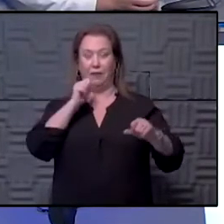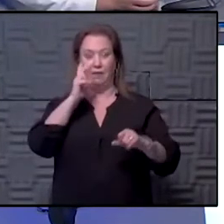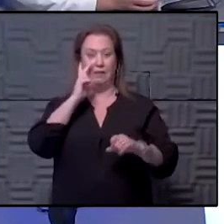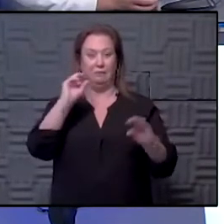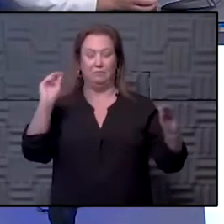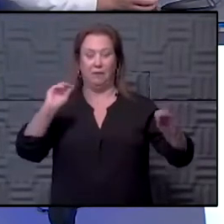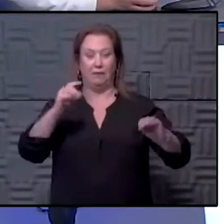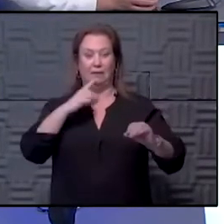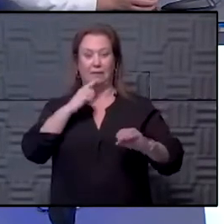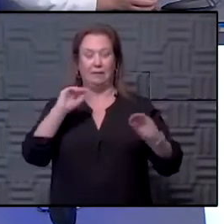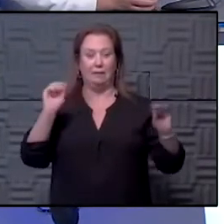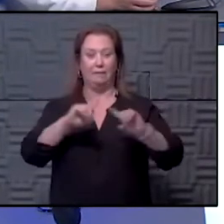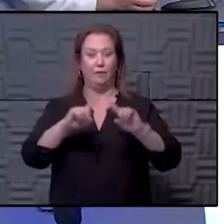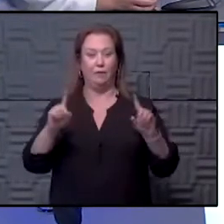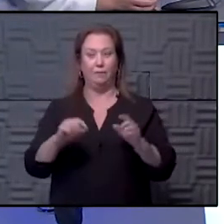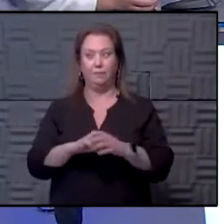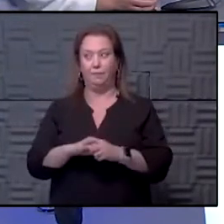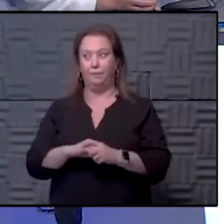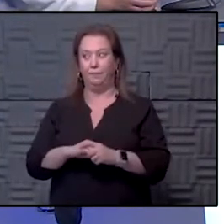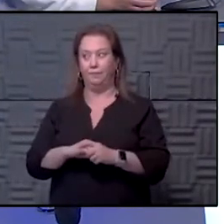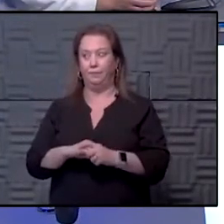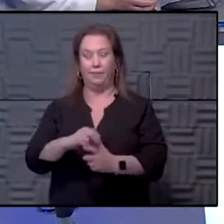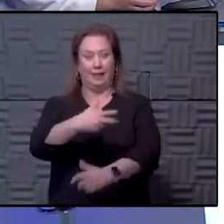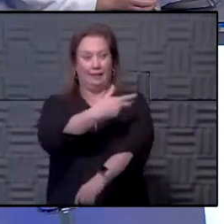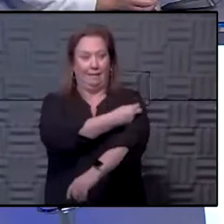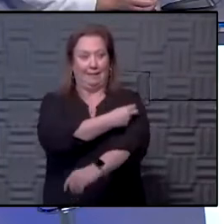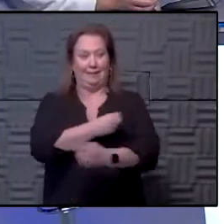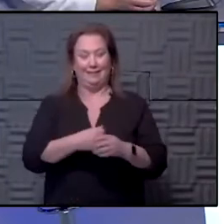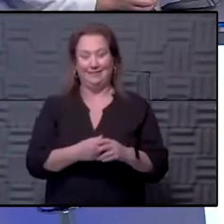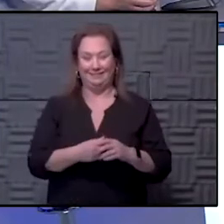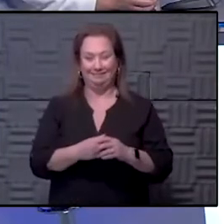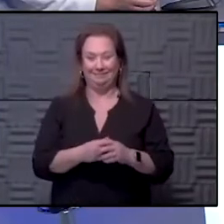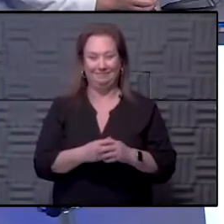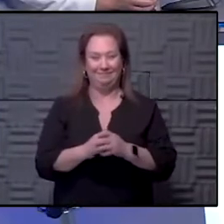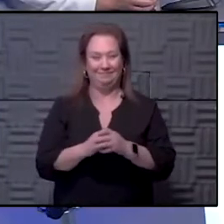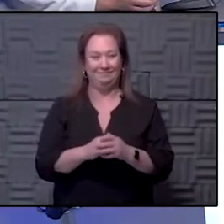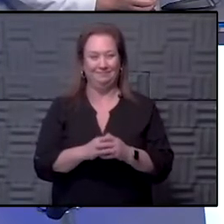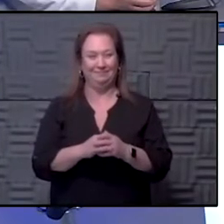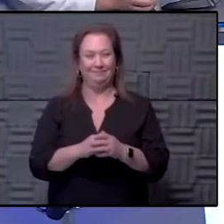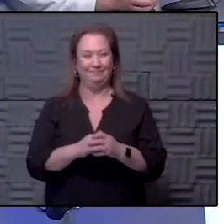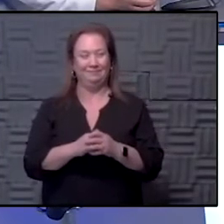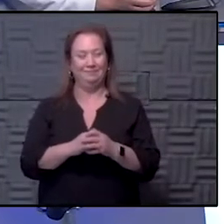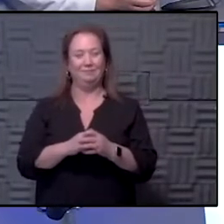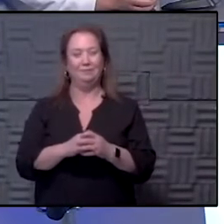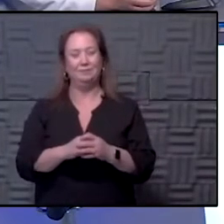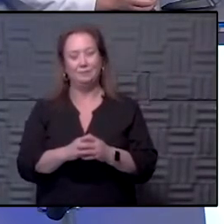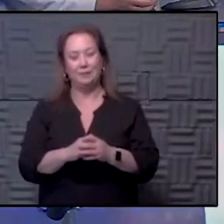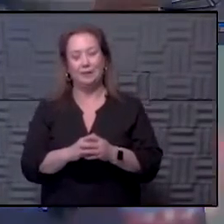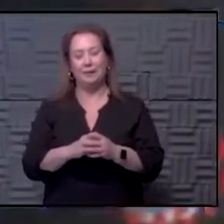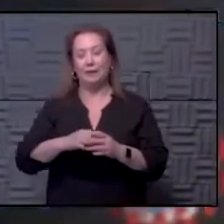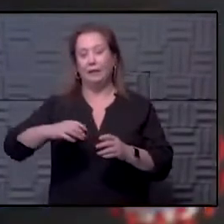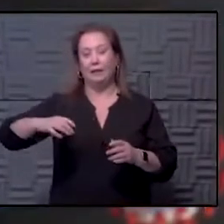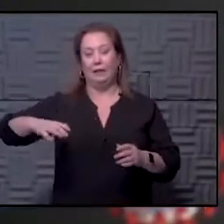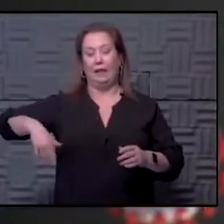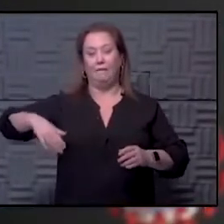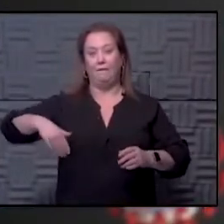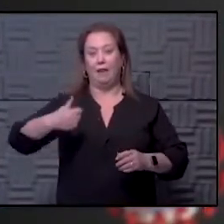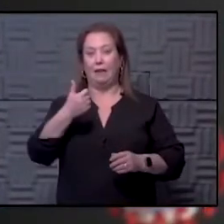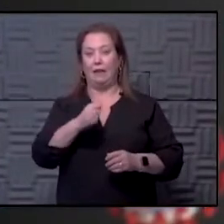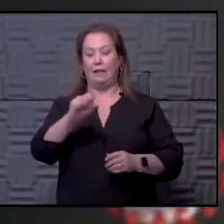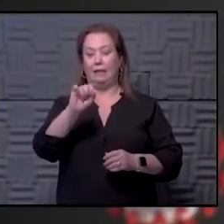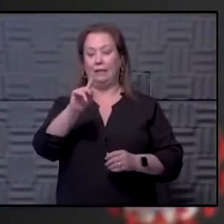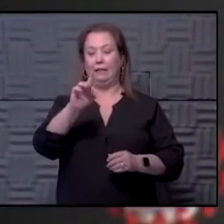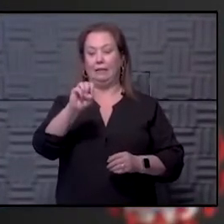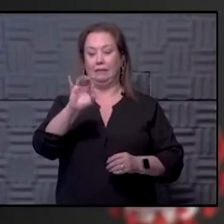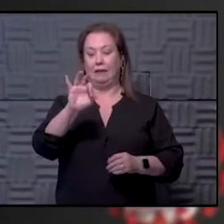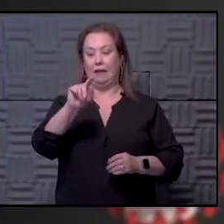anything to suggest otherwise. Let's go. Get it. Get the vaccination. All right. Next question. If I've not had any side effects from